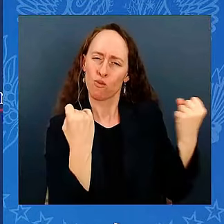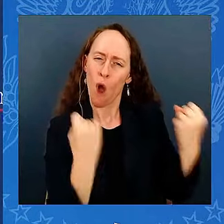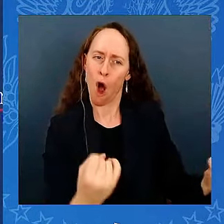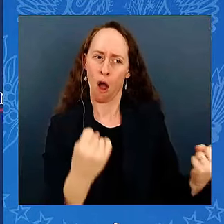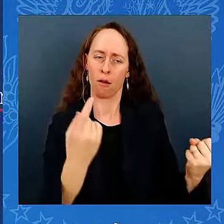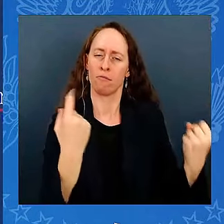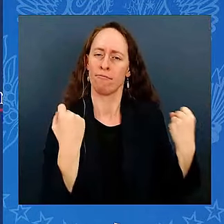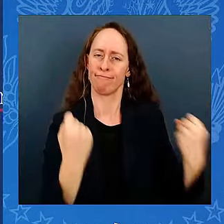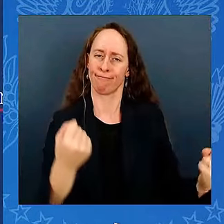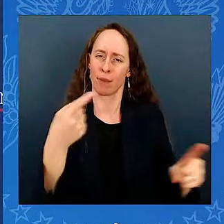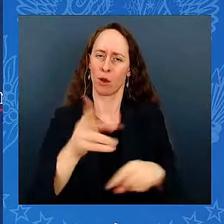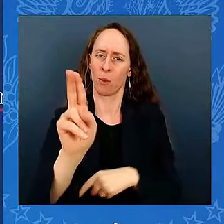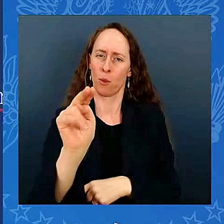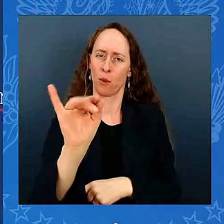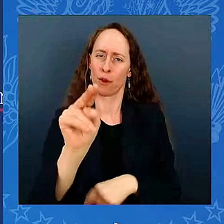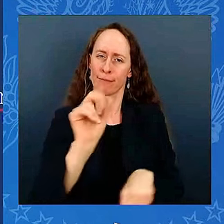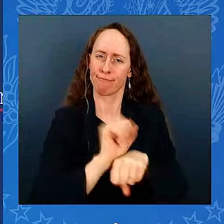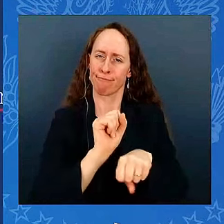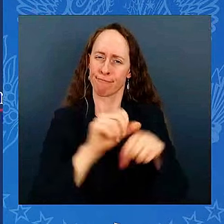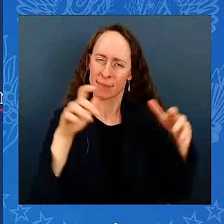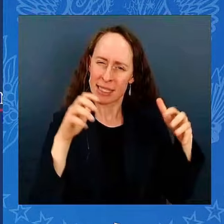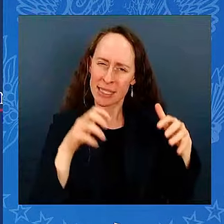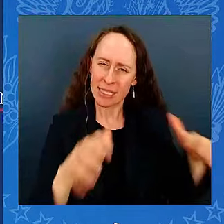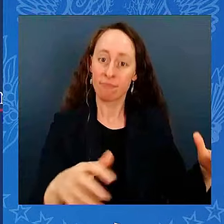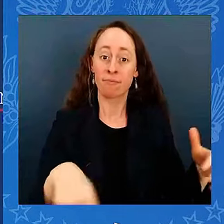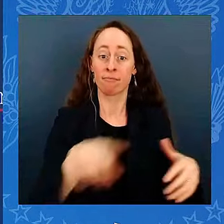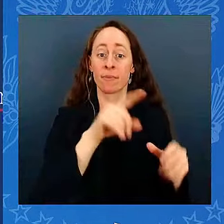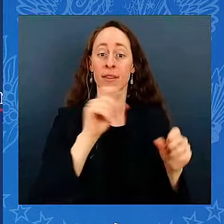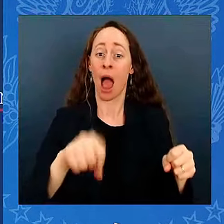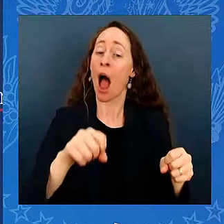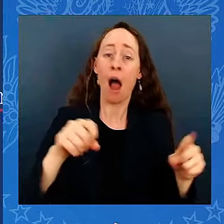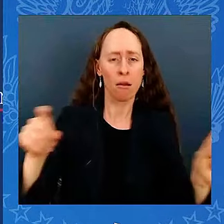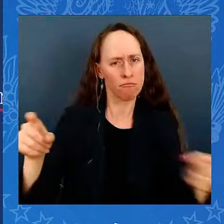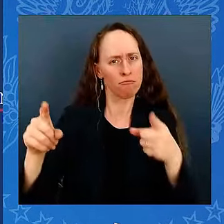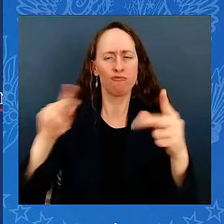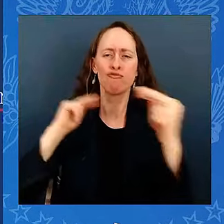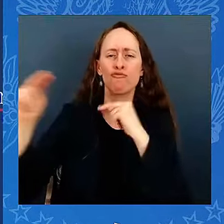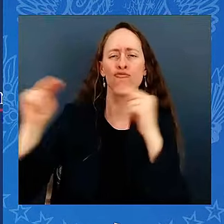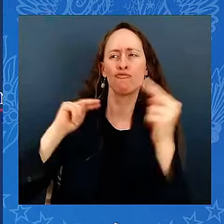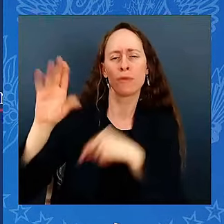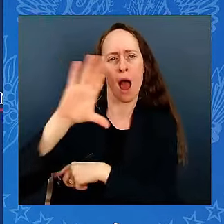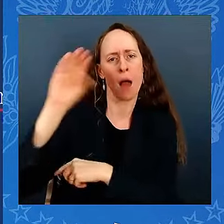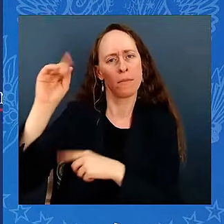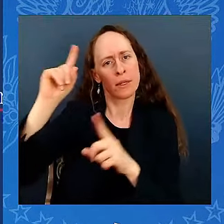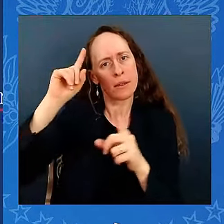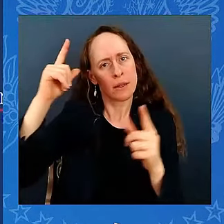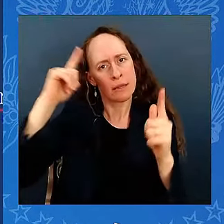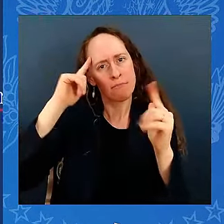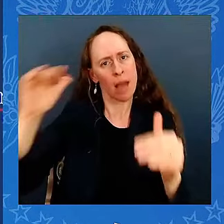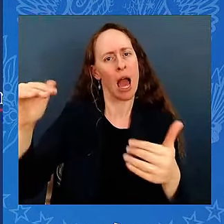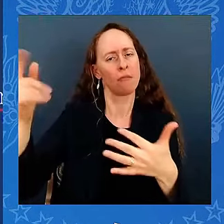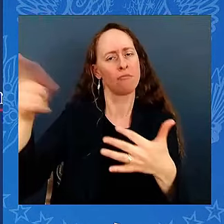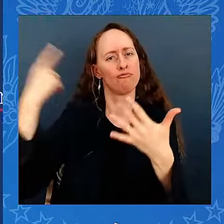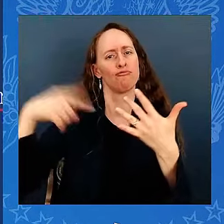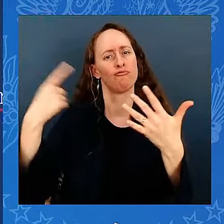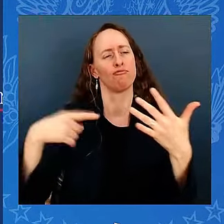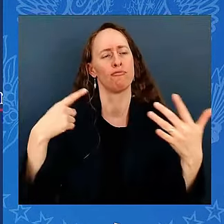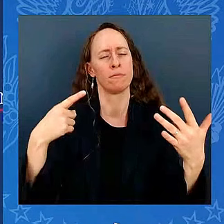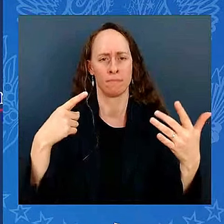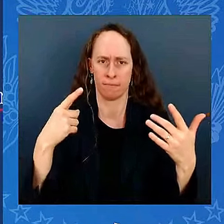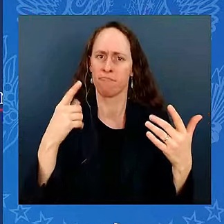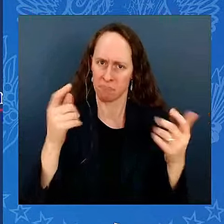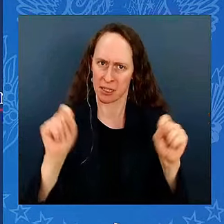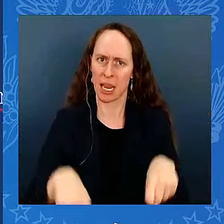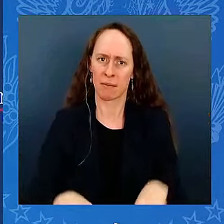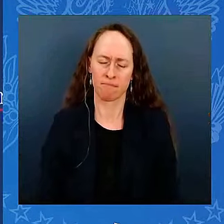need to get a fair price to grow that pie. And after all, it's the productivity — they're the productivity baked